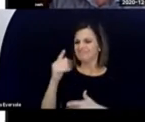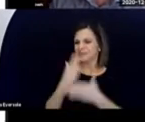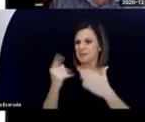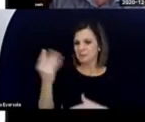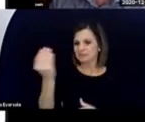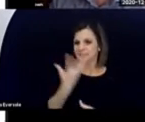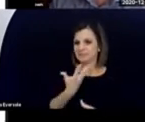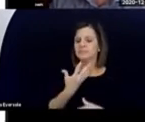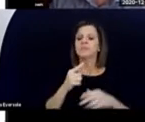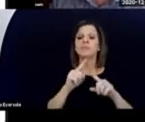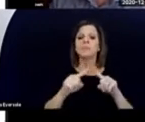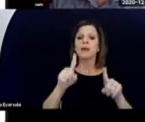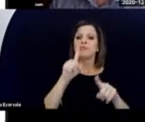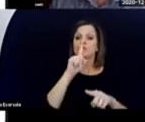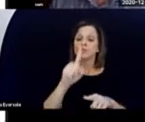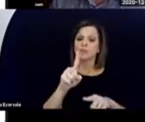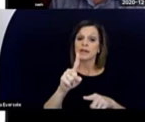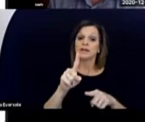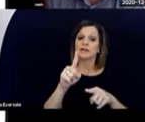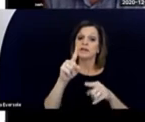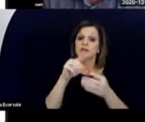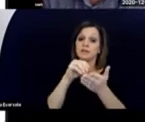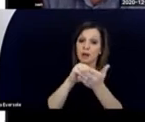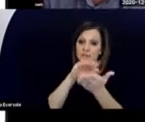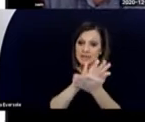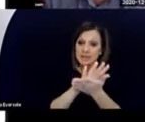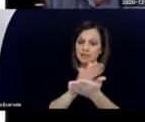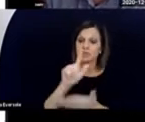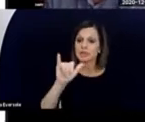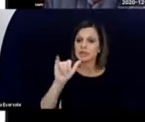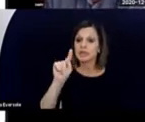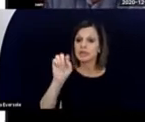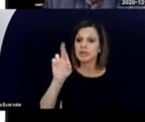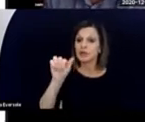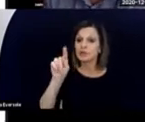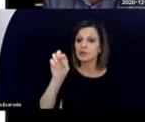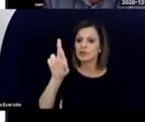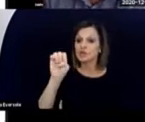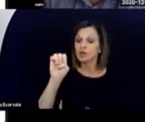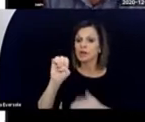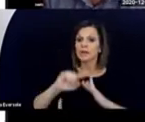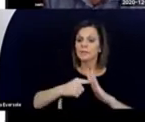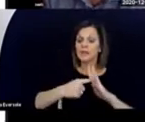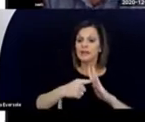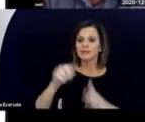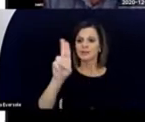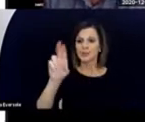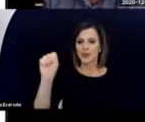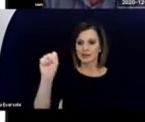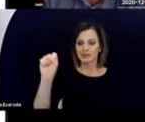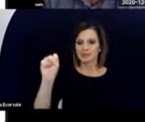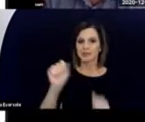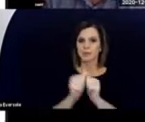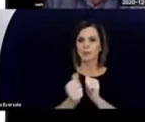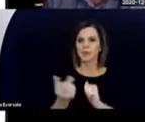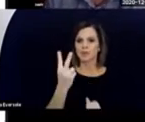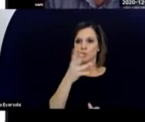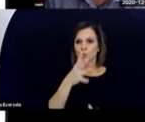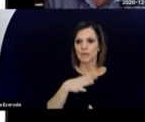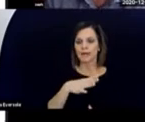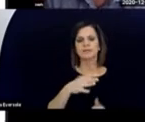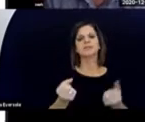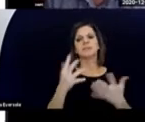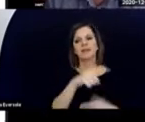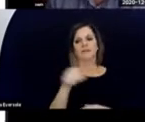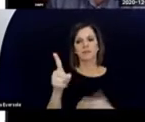deafblindness begins in the United States with these two ladies. And many of you will be very familiar with them, Laura